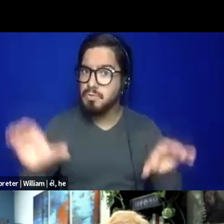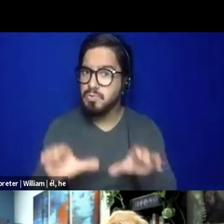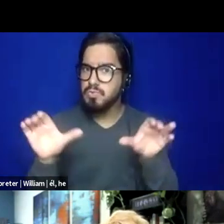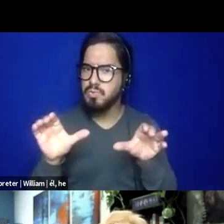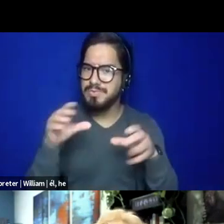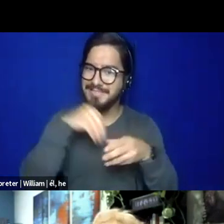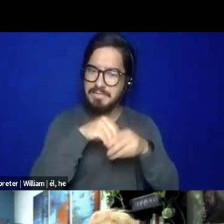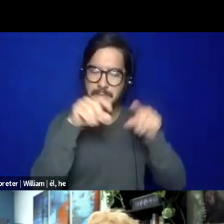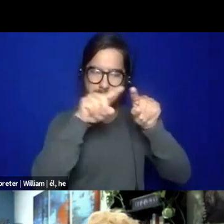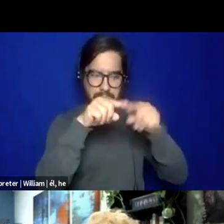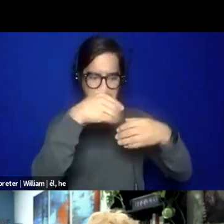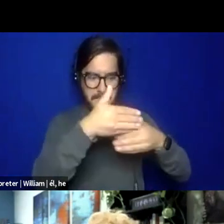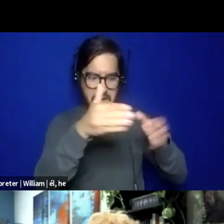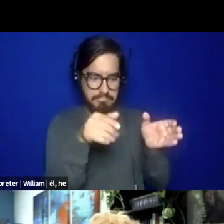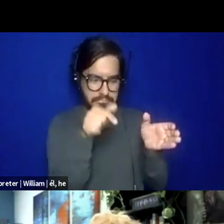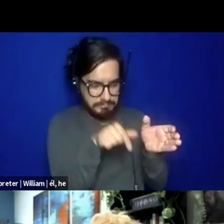of that box?